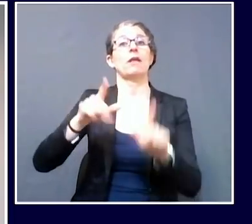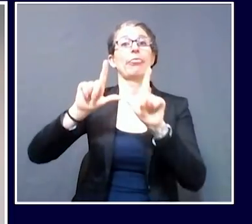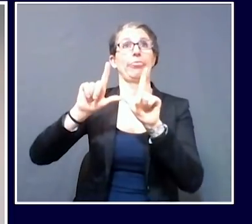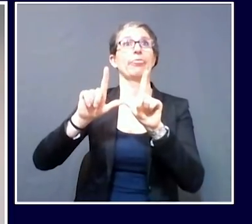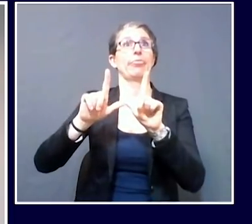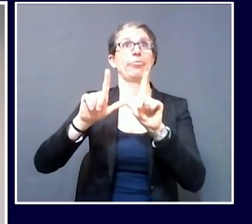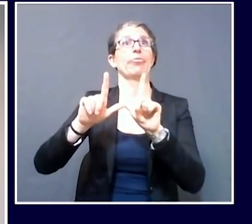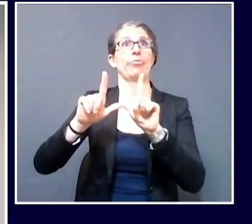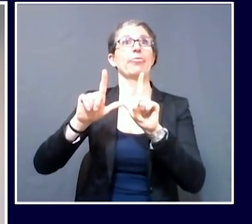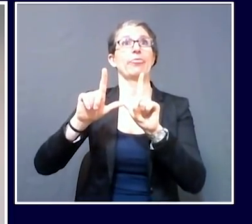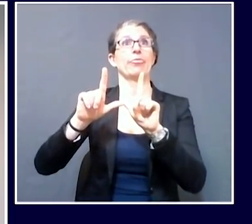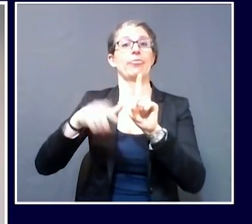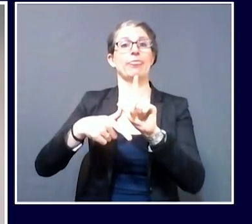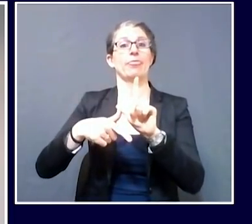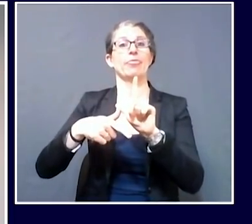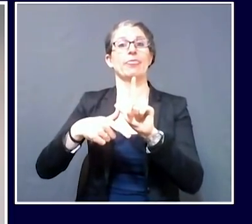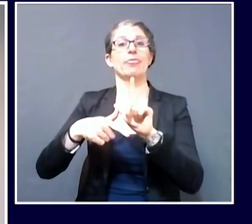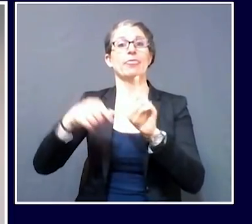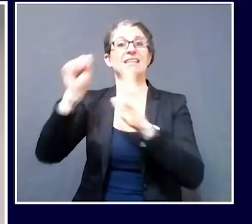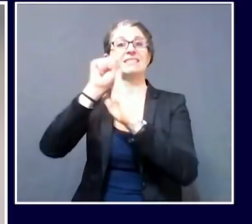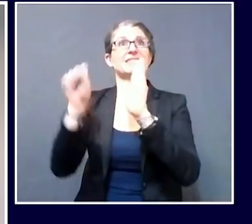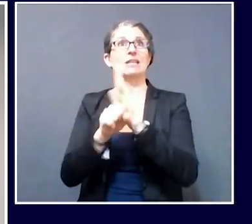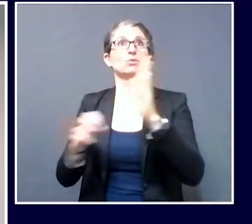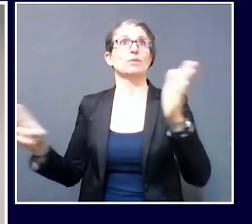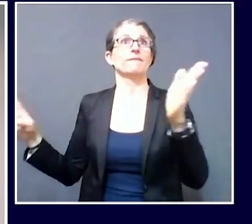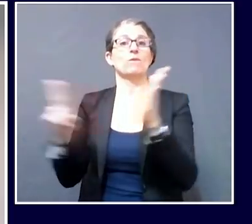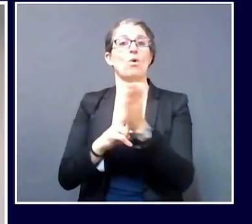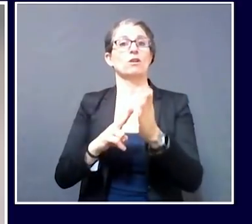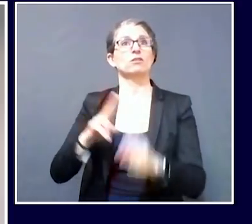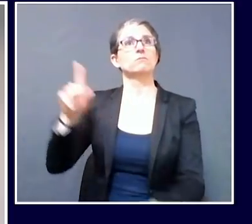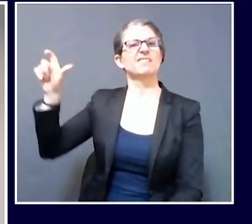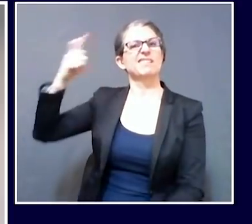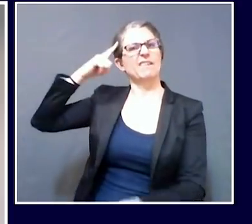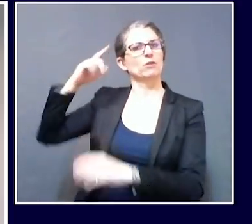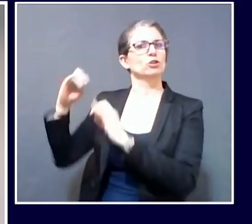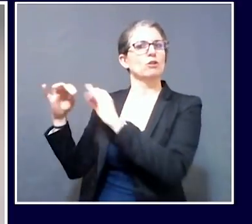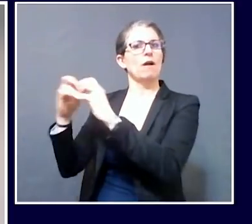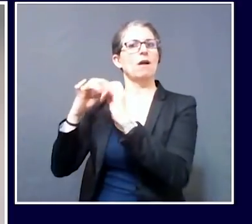We'll get you further details on that. And as to the latter, I'll turn it over to Commissioner.